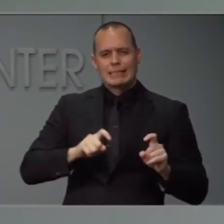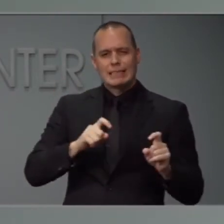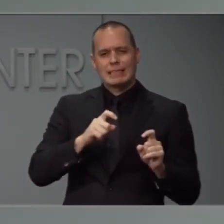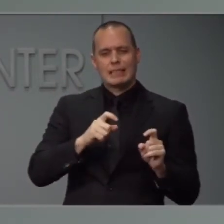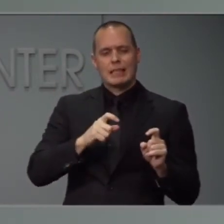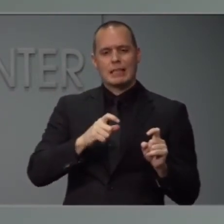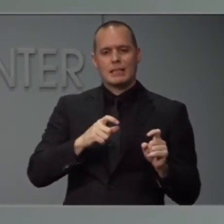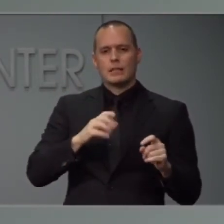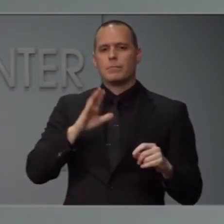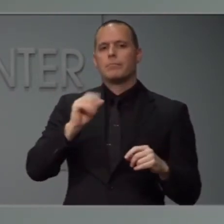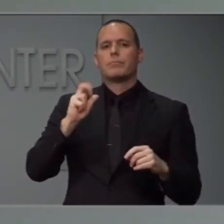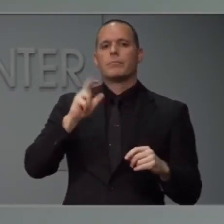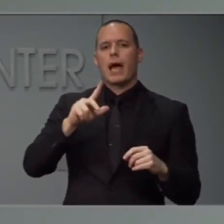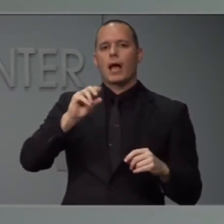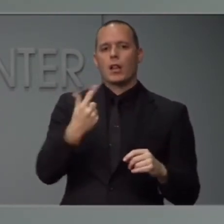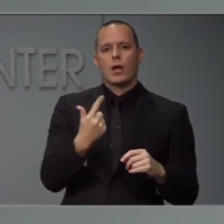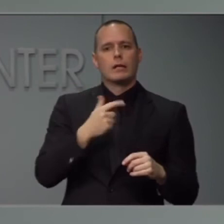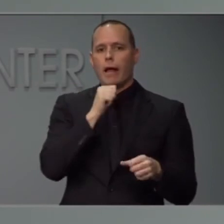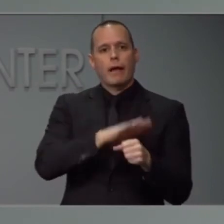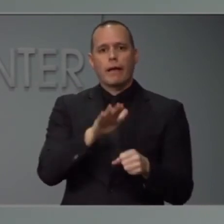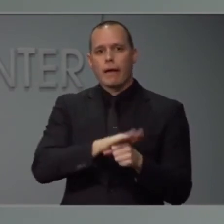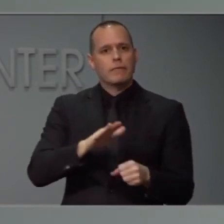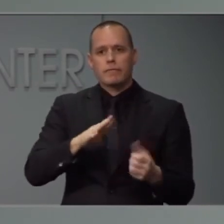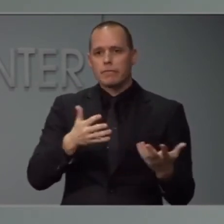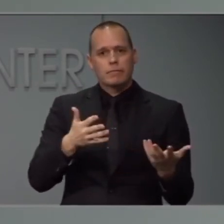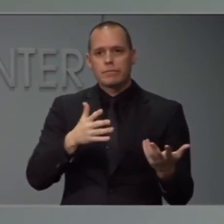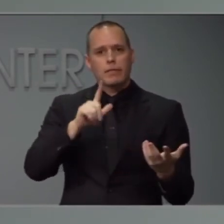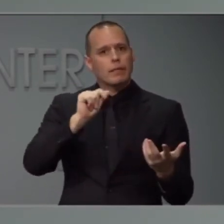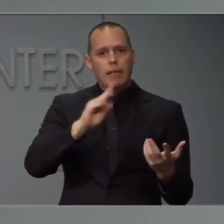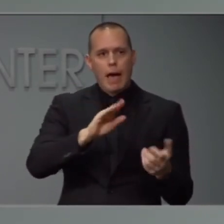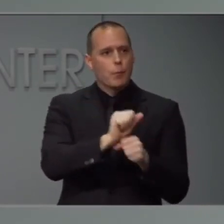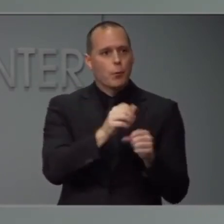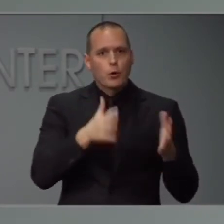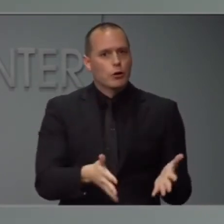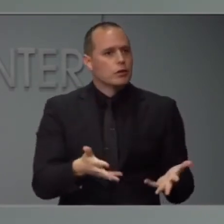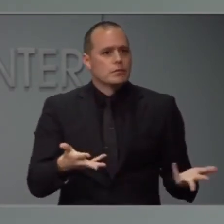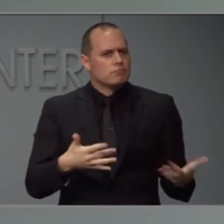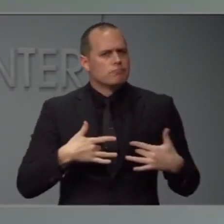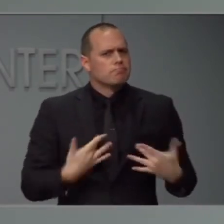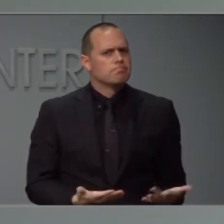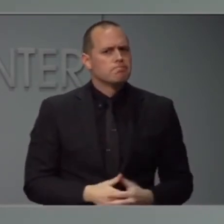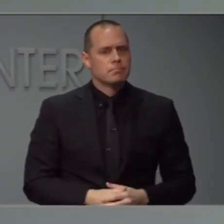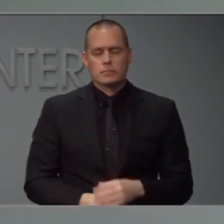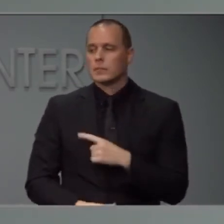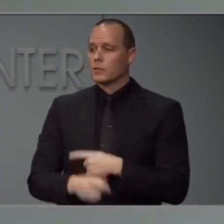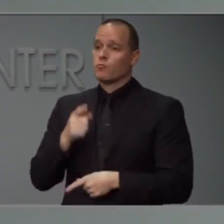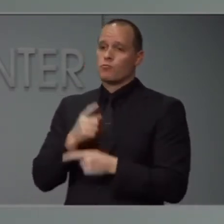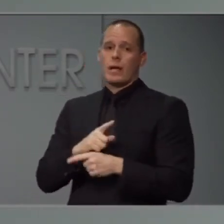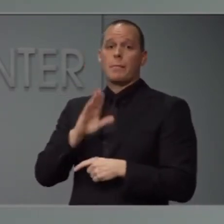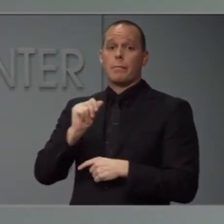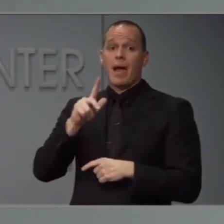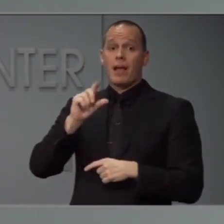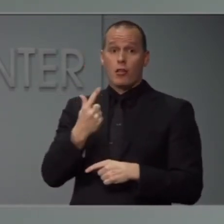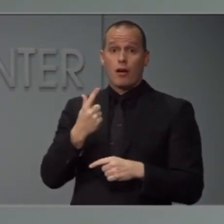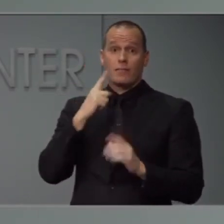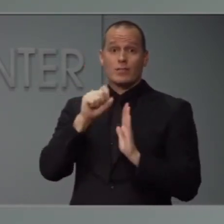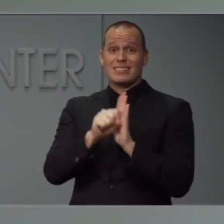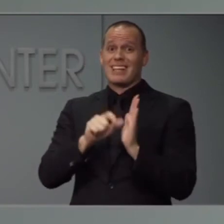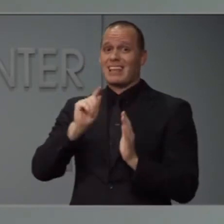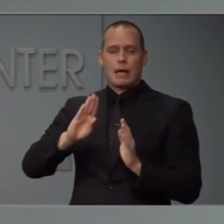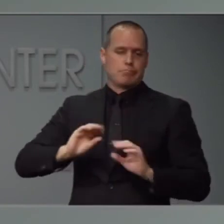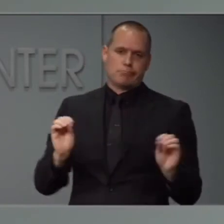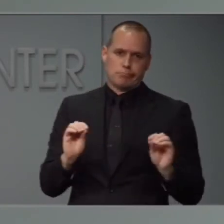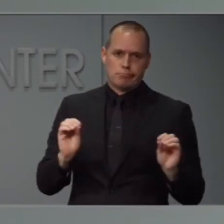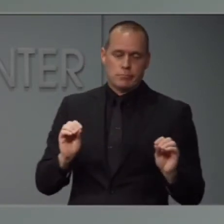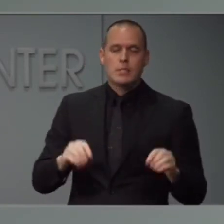just not enough workers in the state lab? Thanks. Thanks for the question. So there is not a backlog at the state lab. Rather,